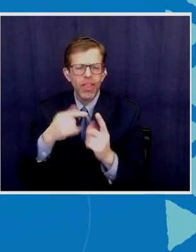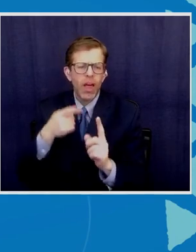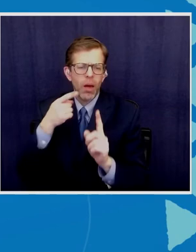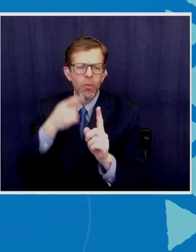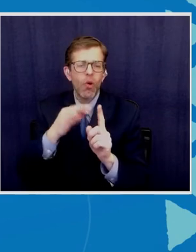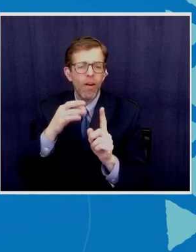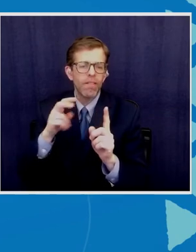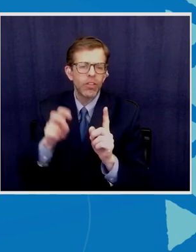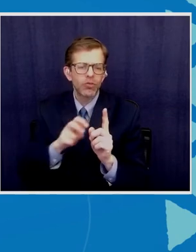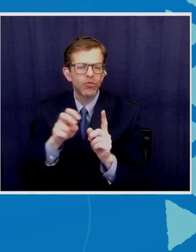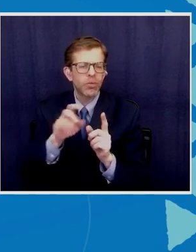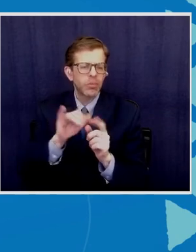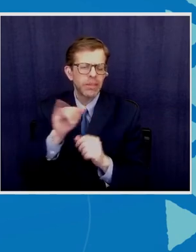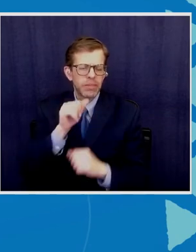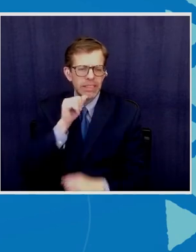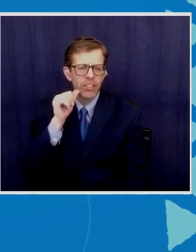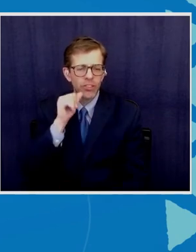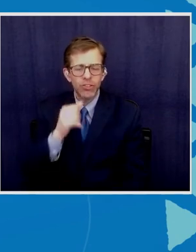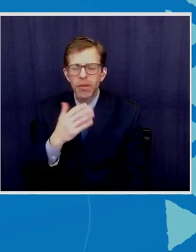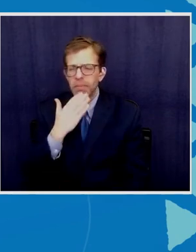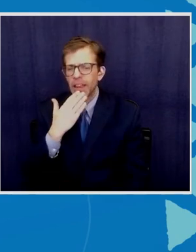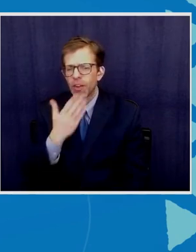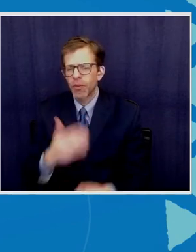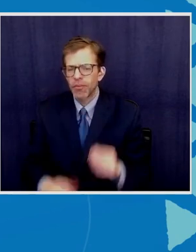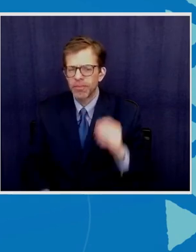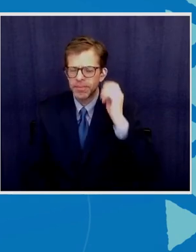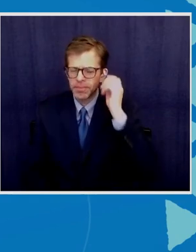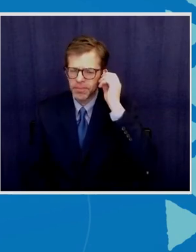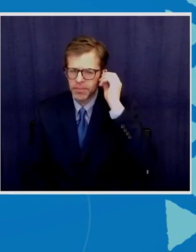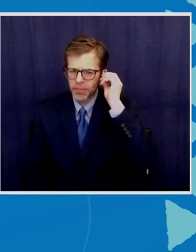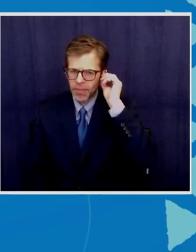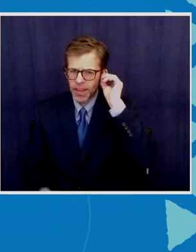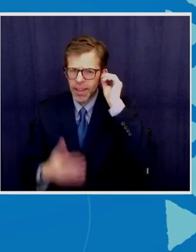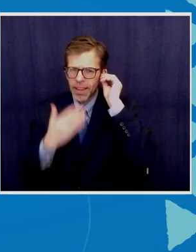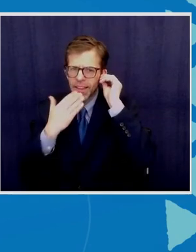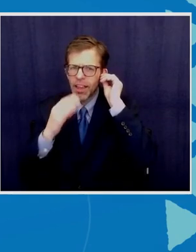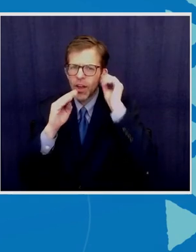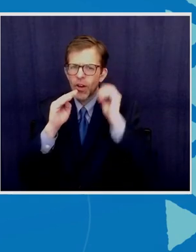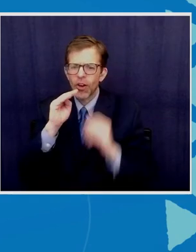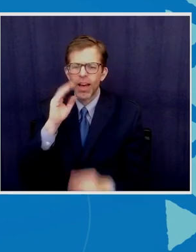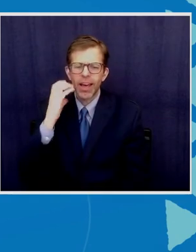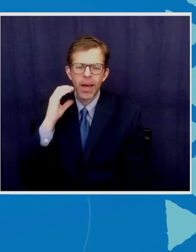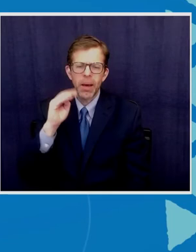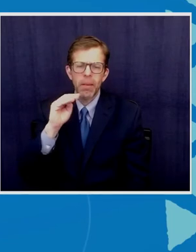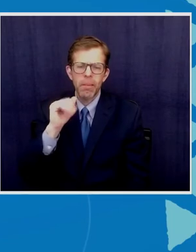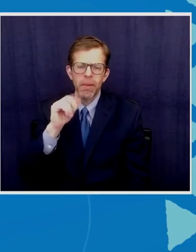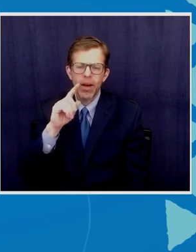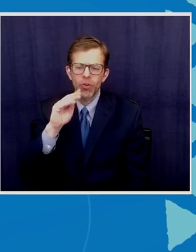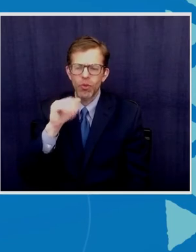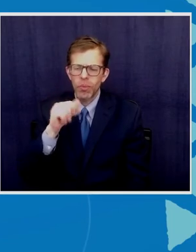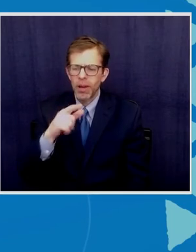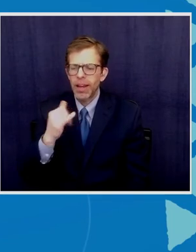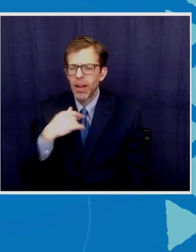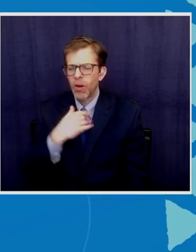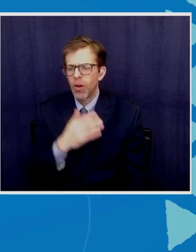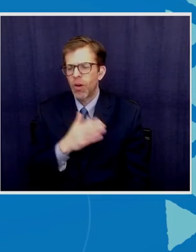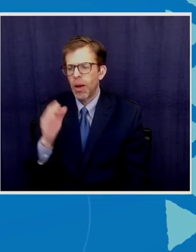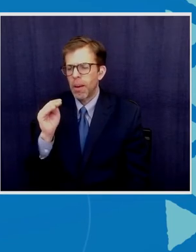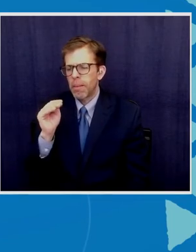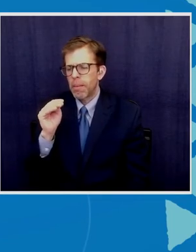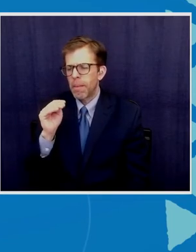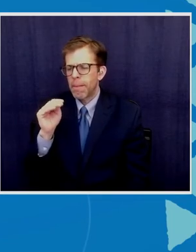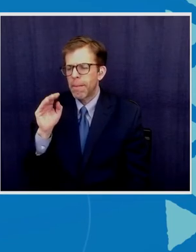yesterday thank you captain and now I would like to turn to Minister Silk I see